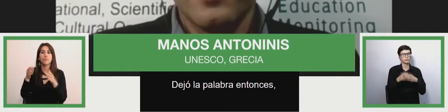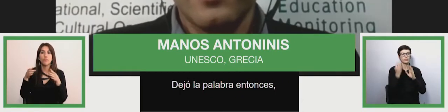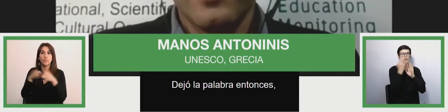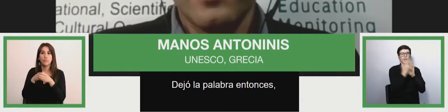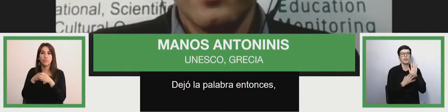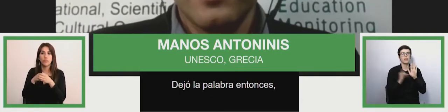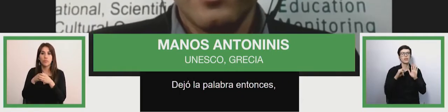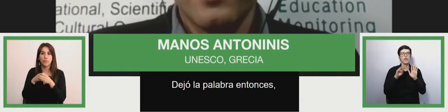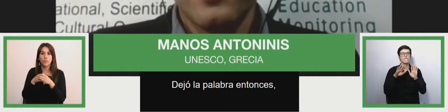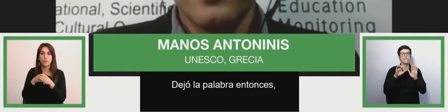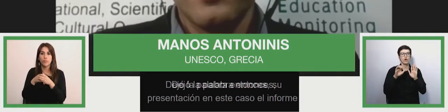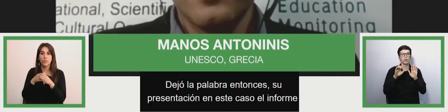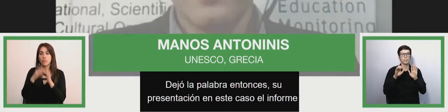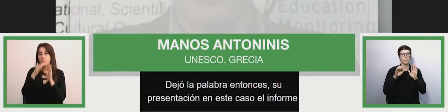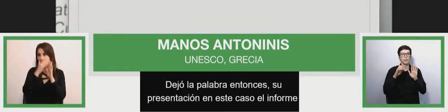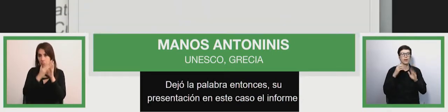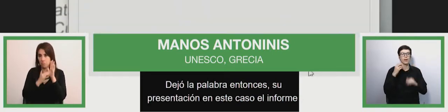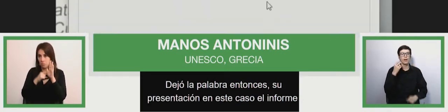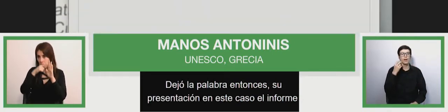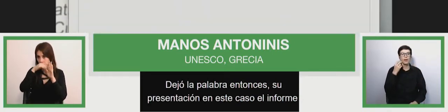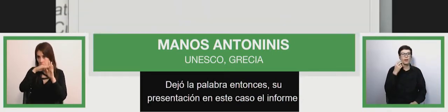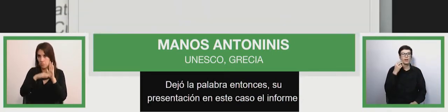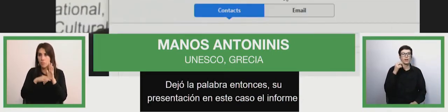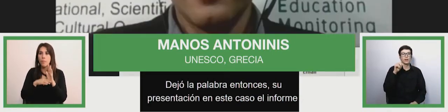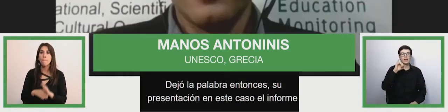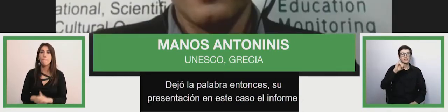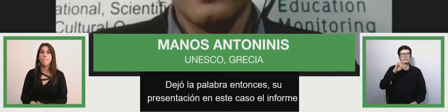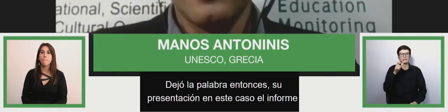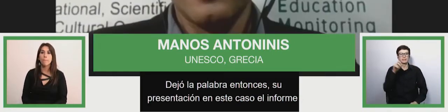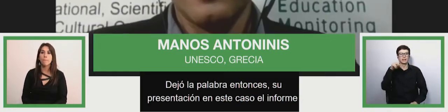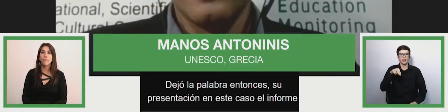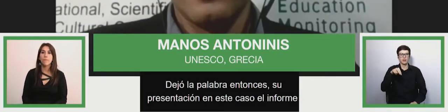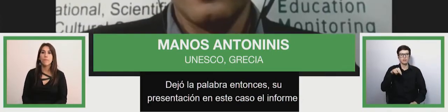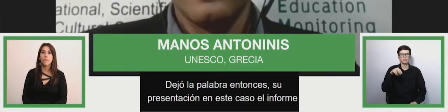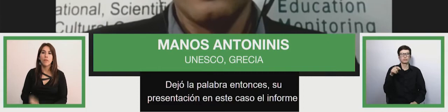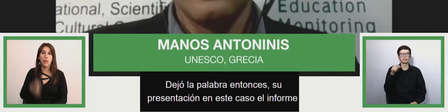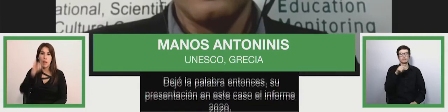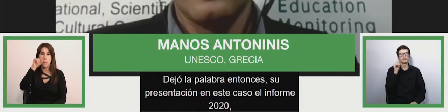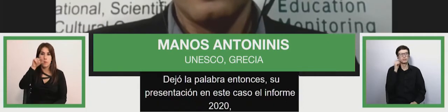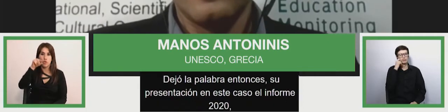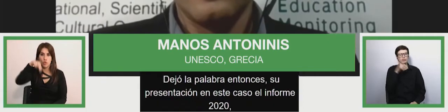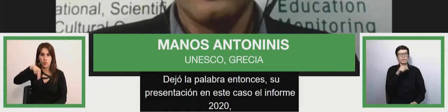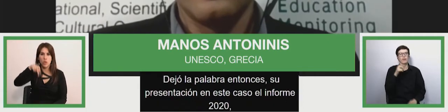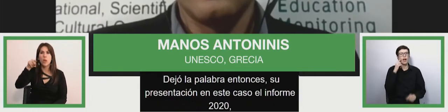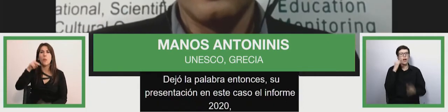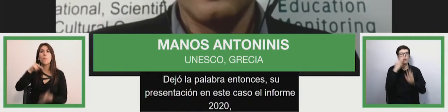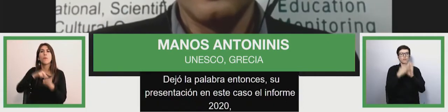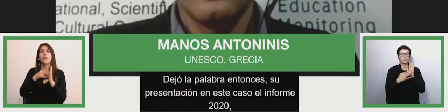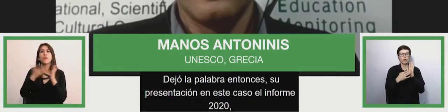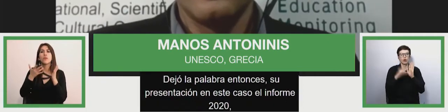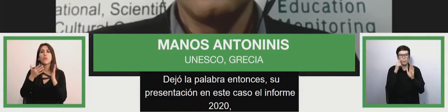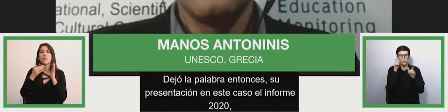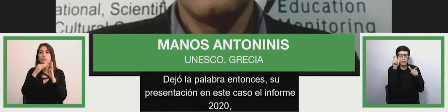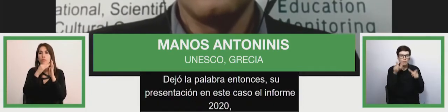Impression Monitoring 2020, main results and recommendations for inclusive education linked to data.